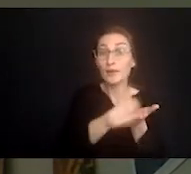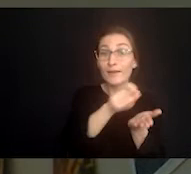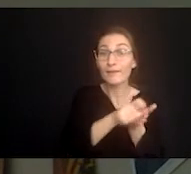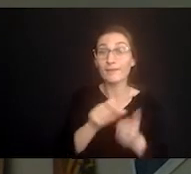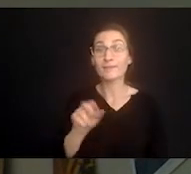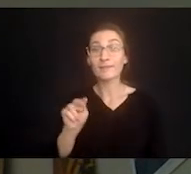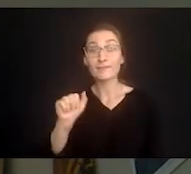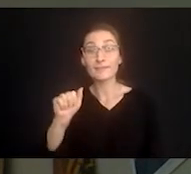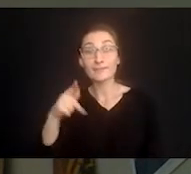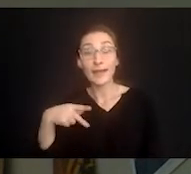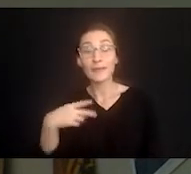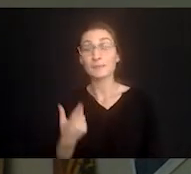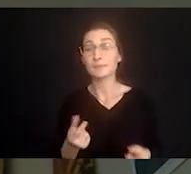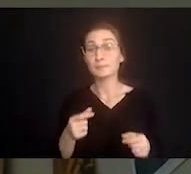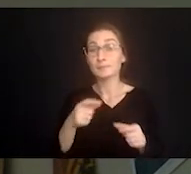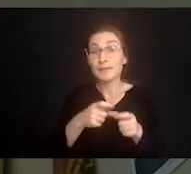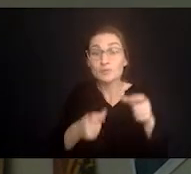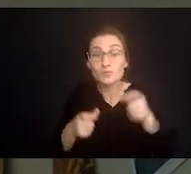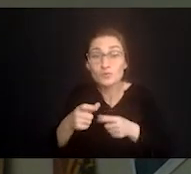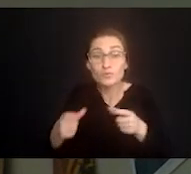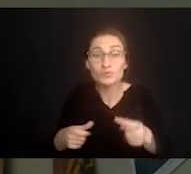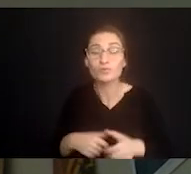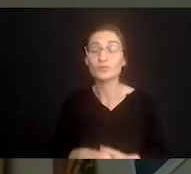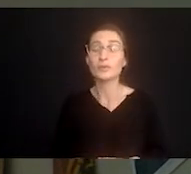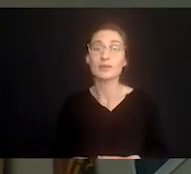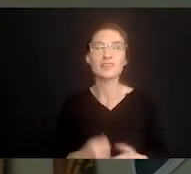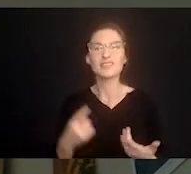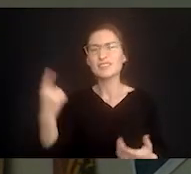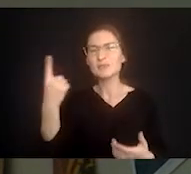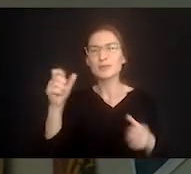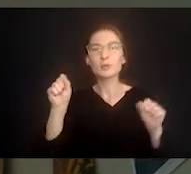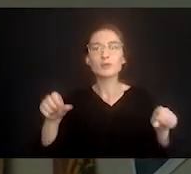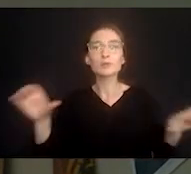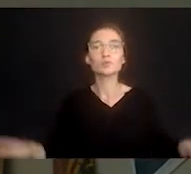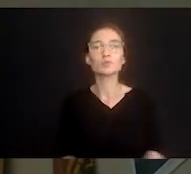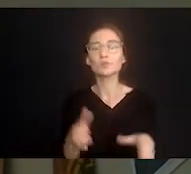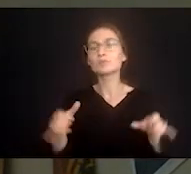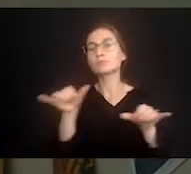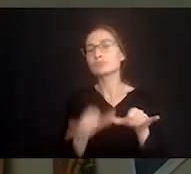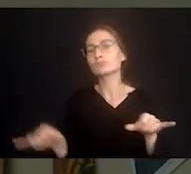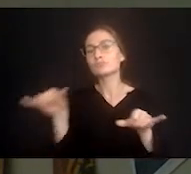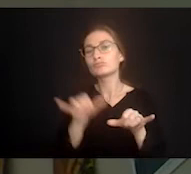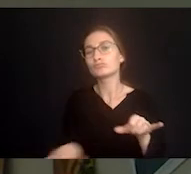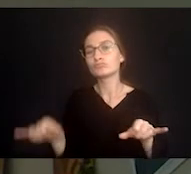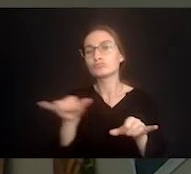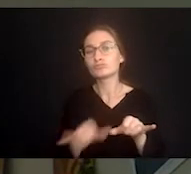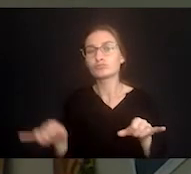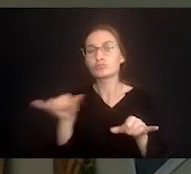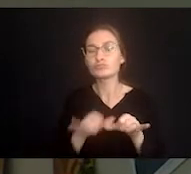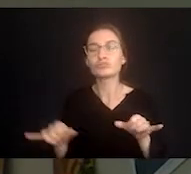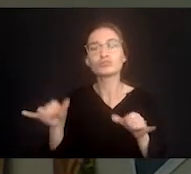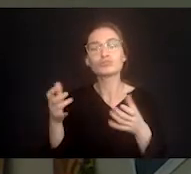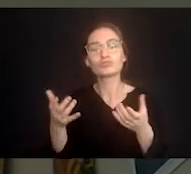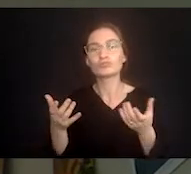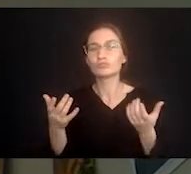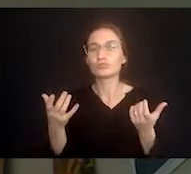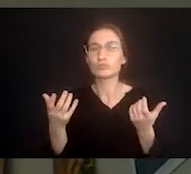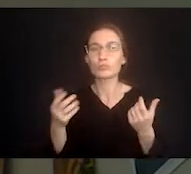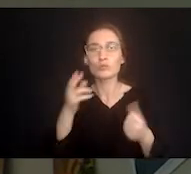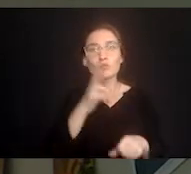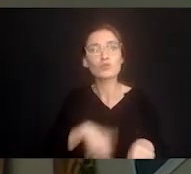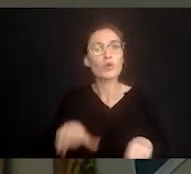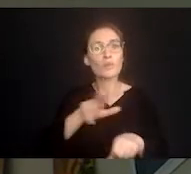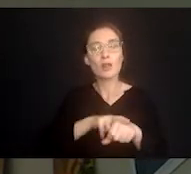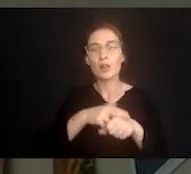nap or walk or whatever find something that you can do on a semi-regular basis to just give yourself a little